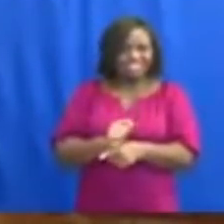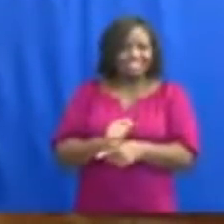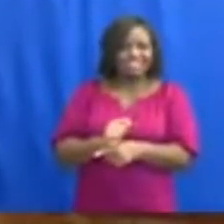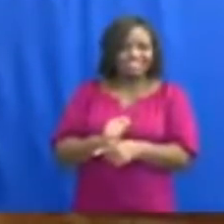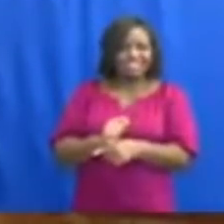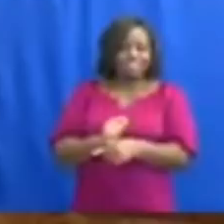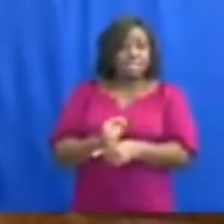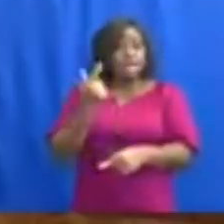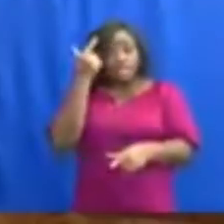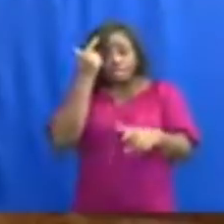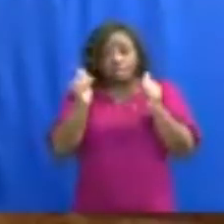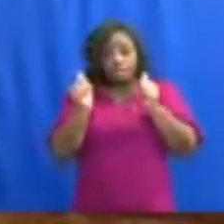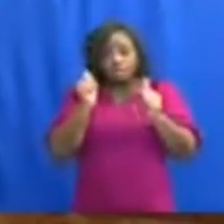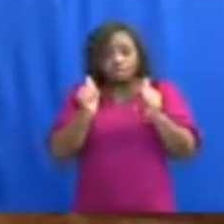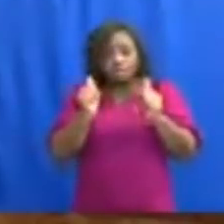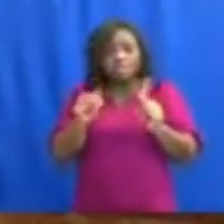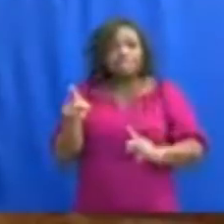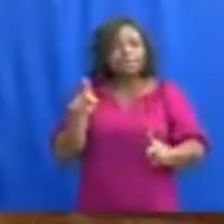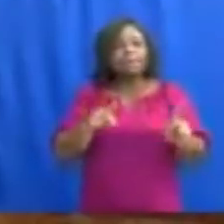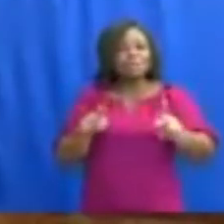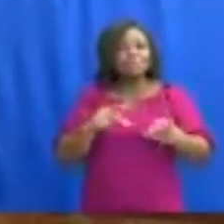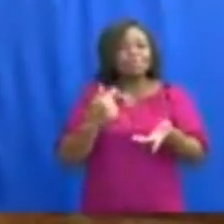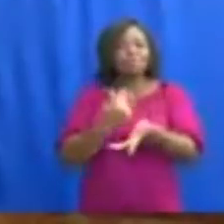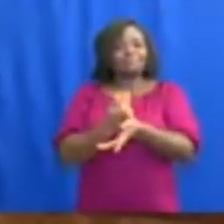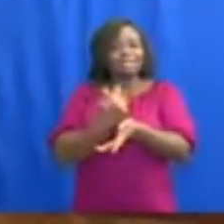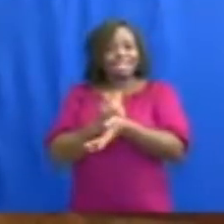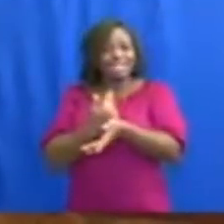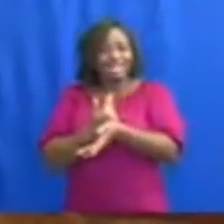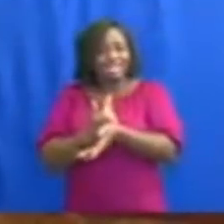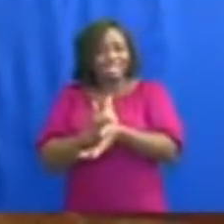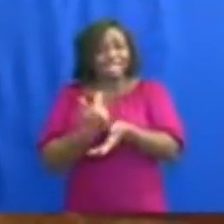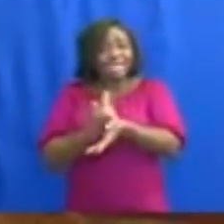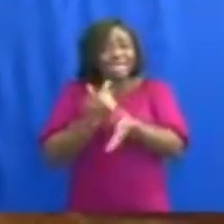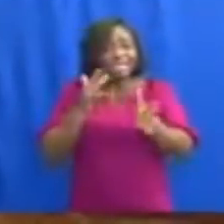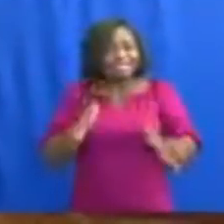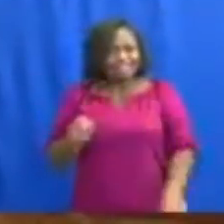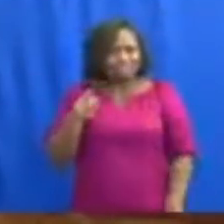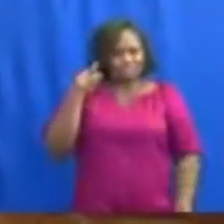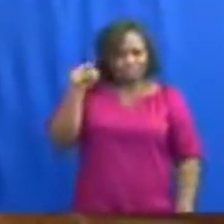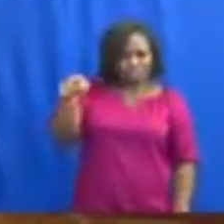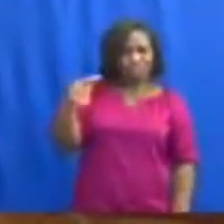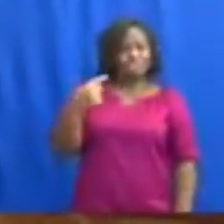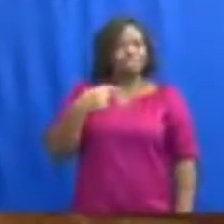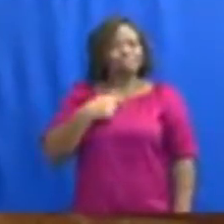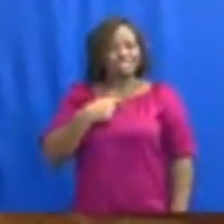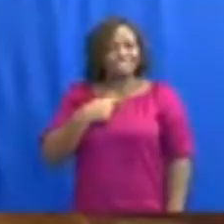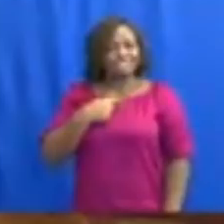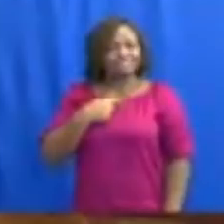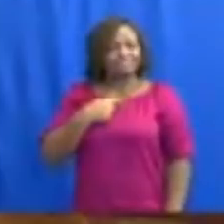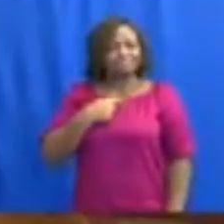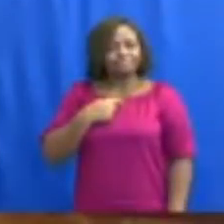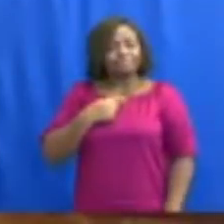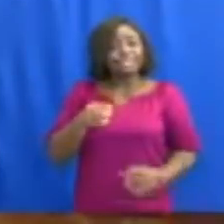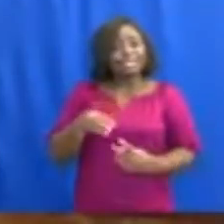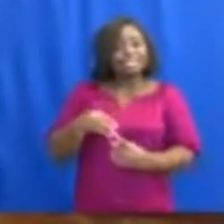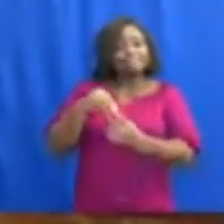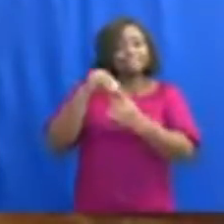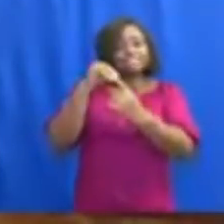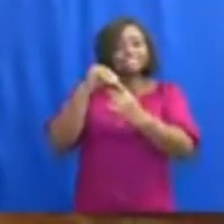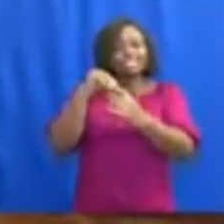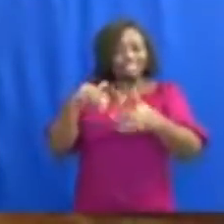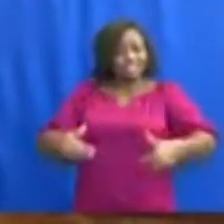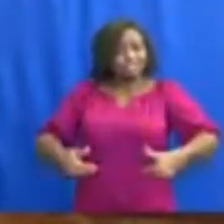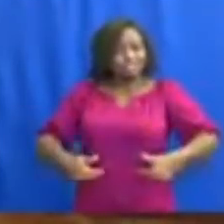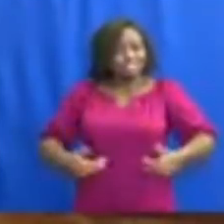This is because it is the people of Ghana, Ghanaians like you and I, and especially the youth of